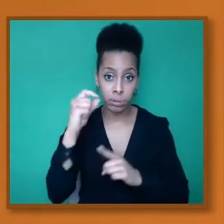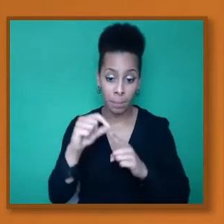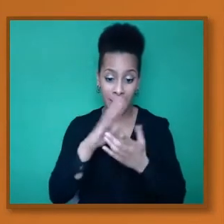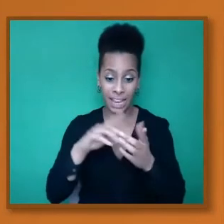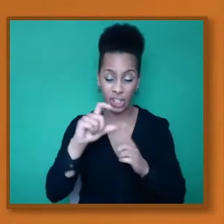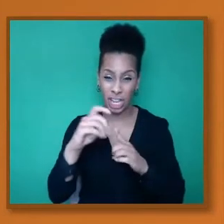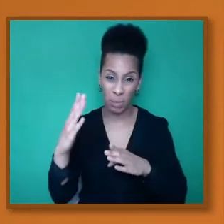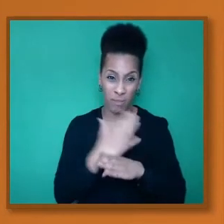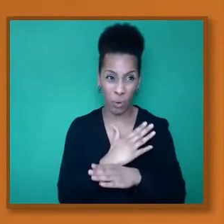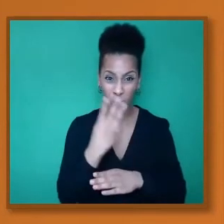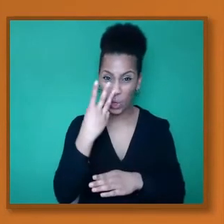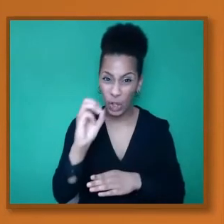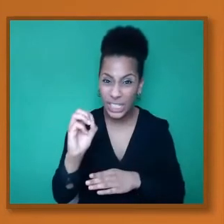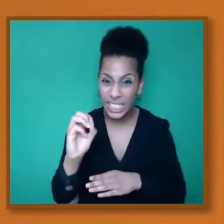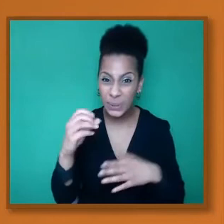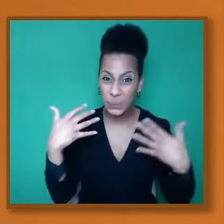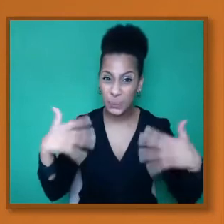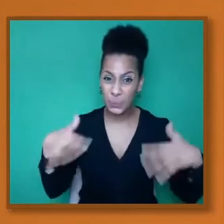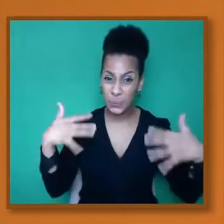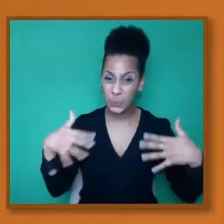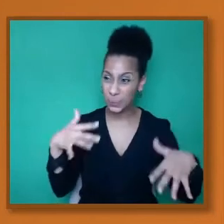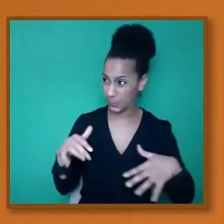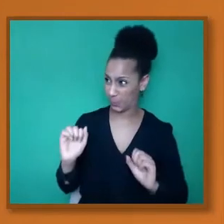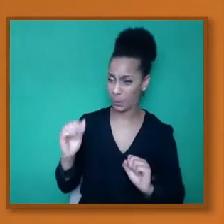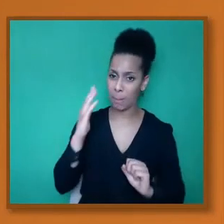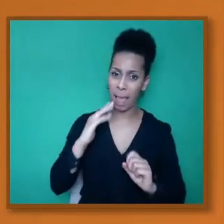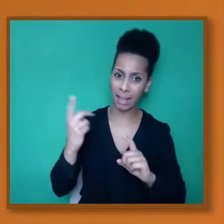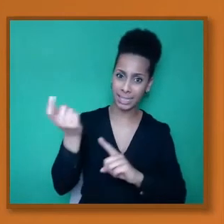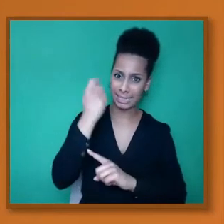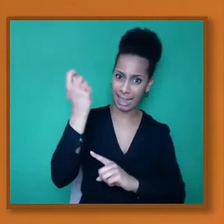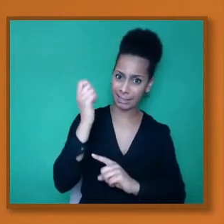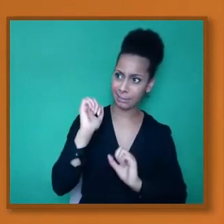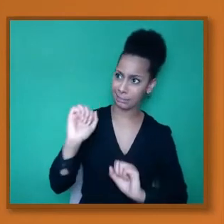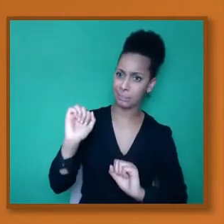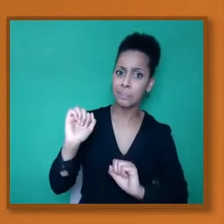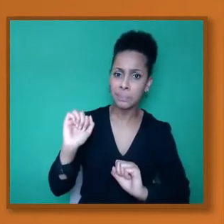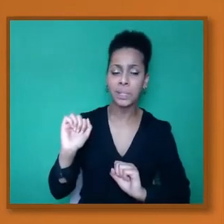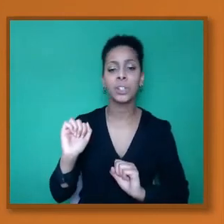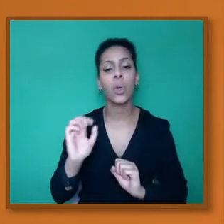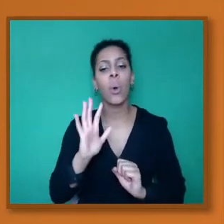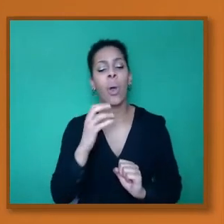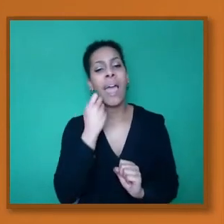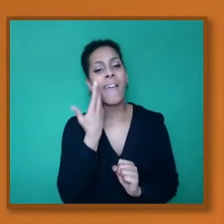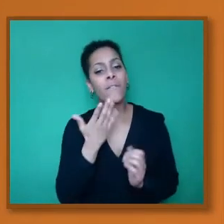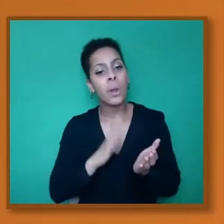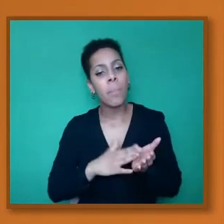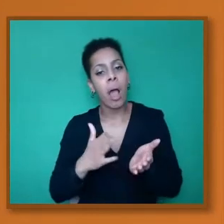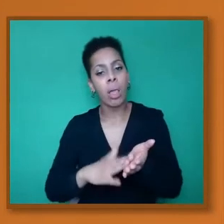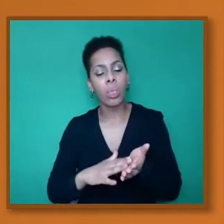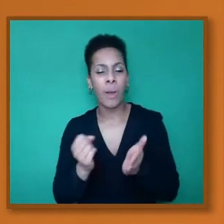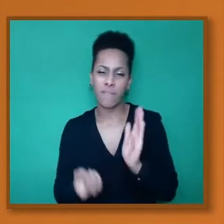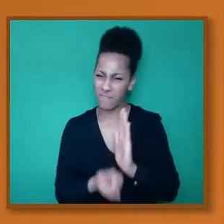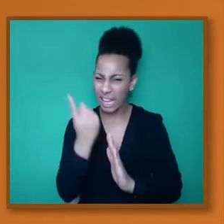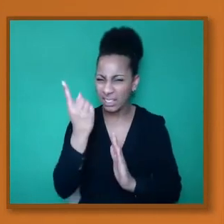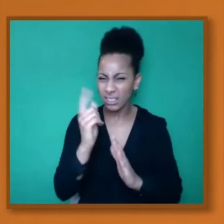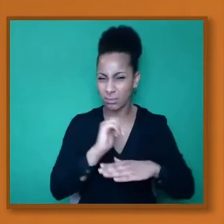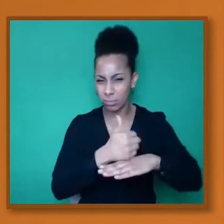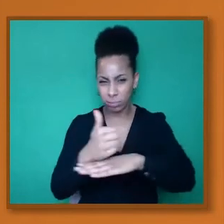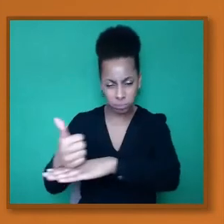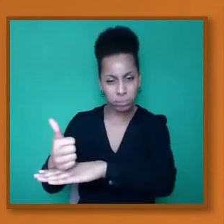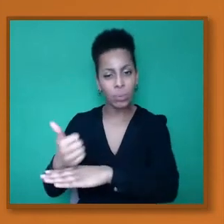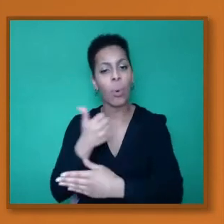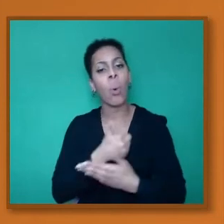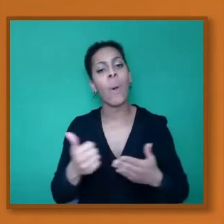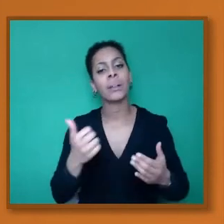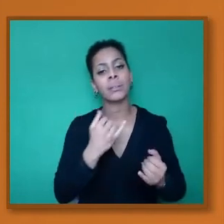inspirational, black success story. So each month we hold an event the last Saturday of the month and